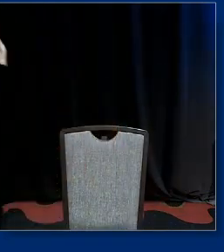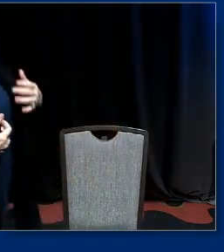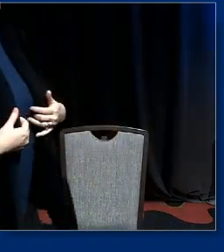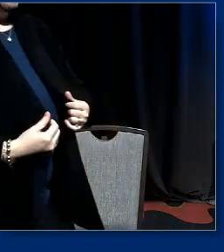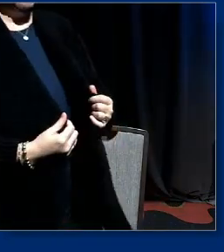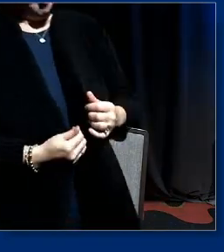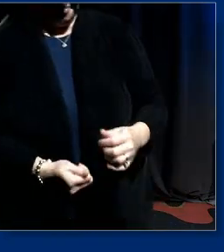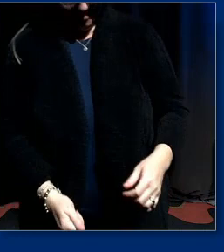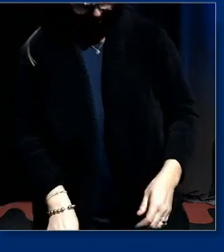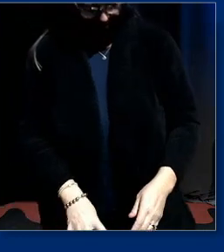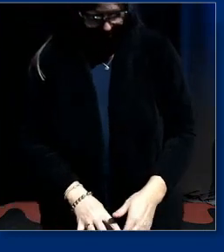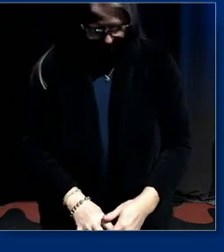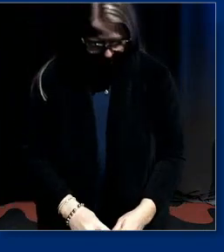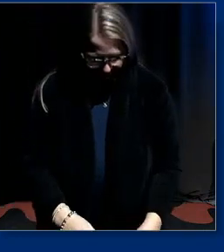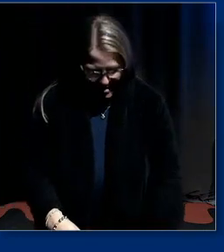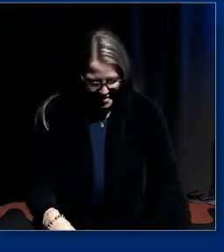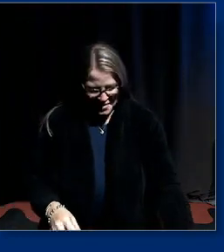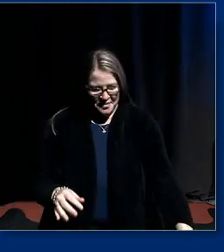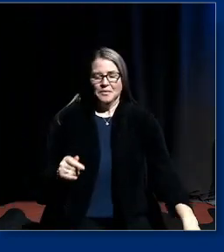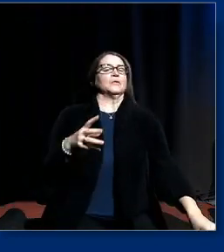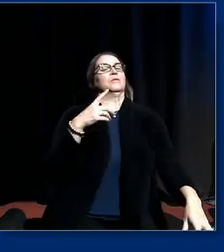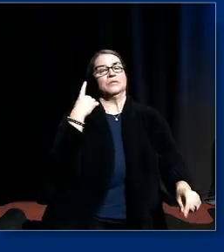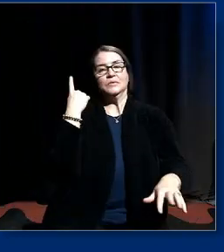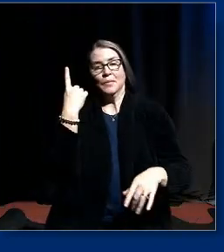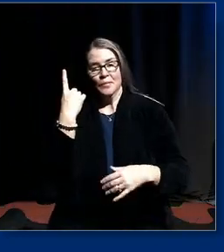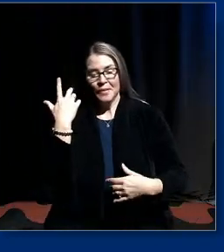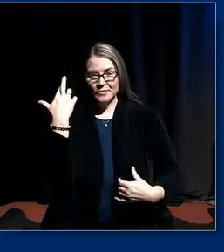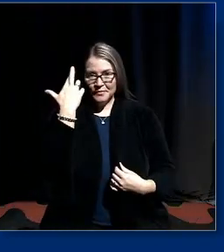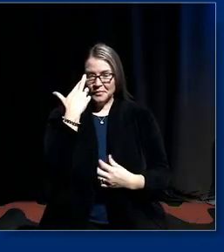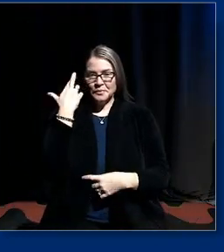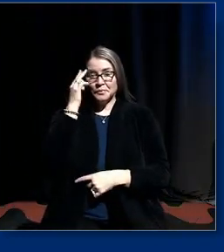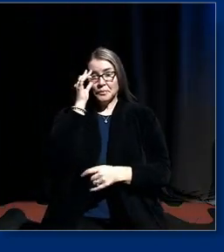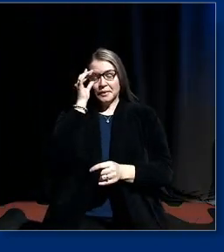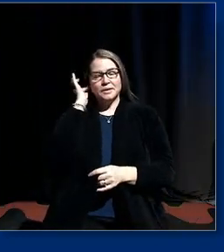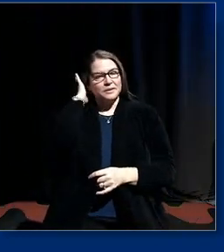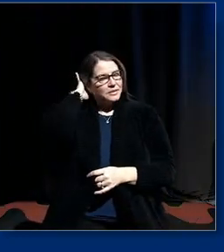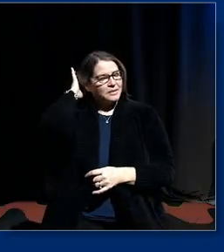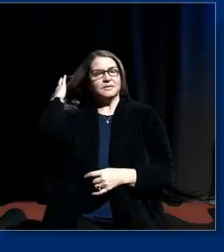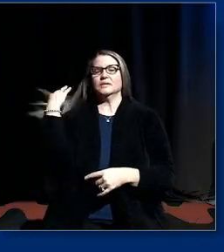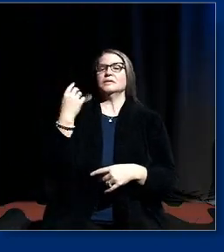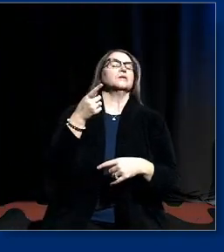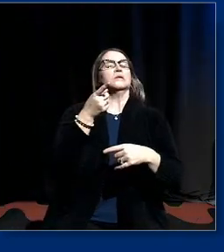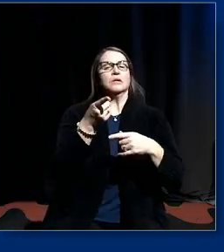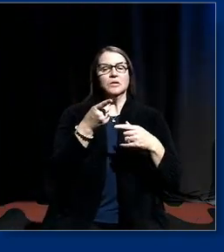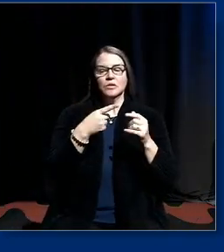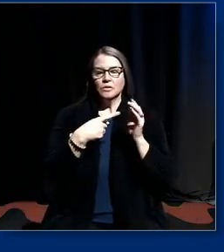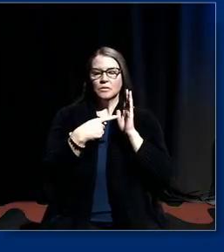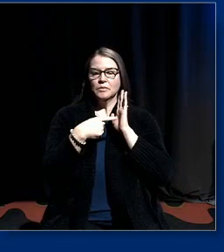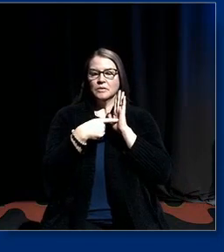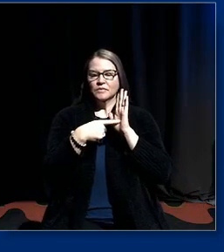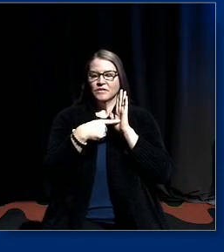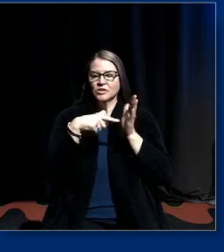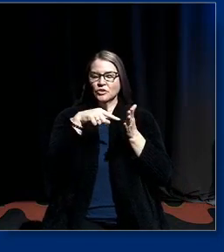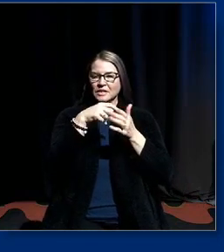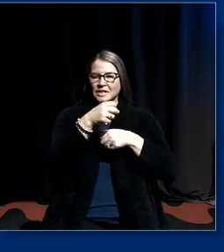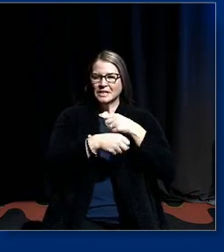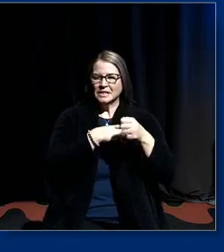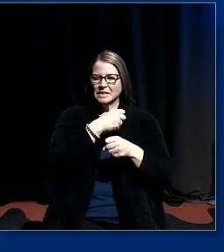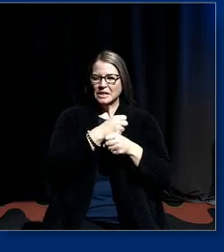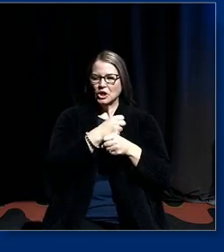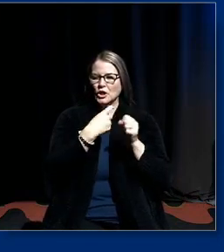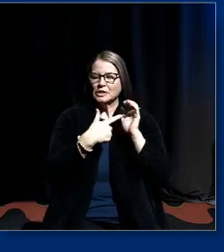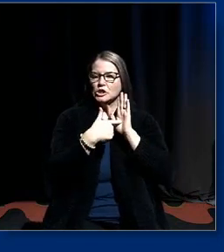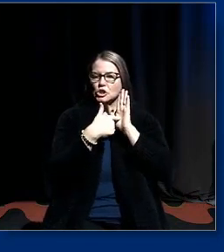so one of the reasons um you've certainly been featured this year is to the